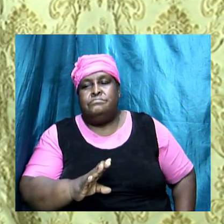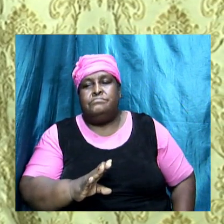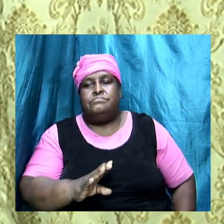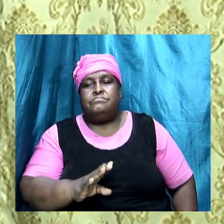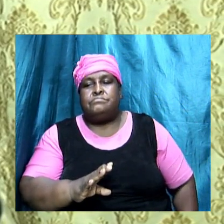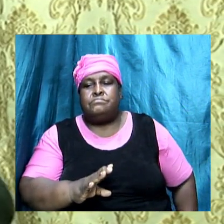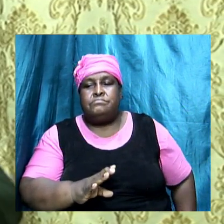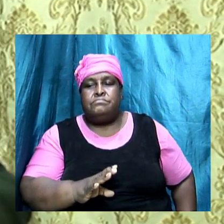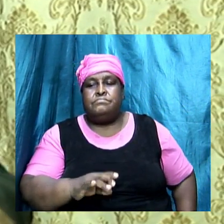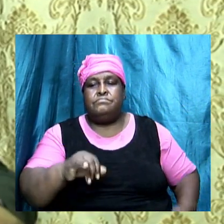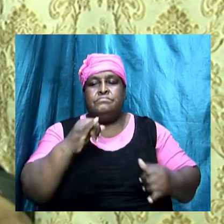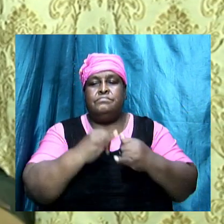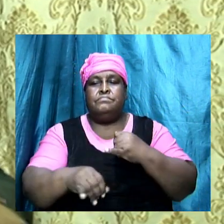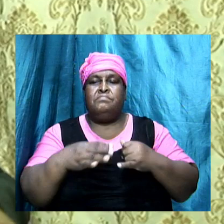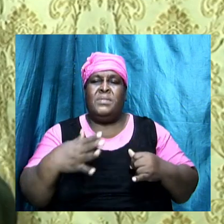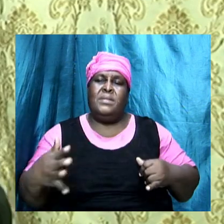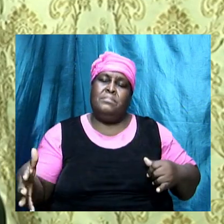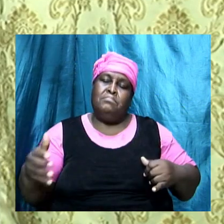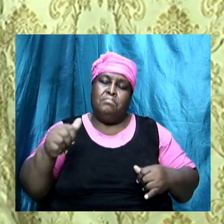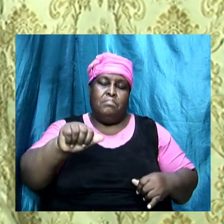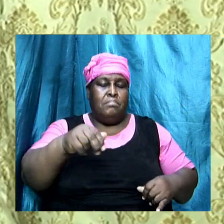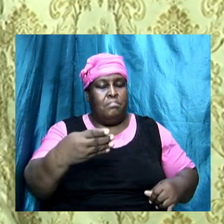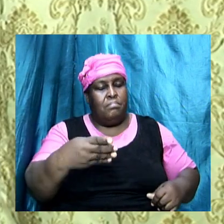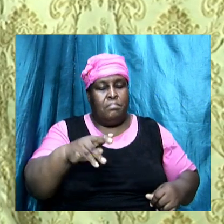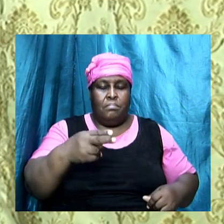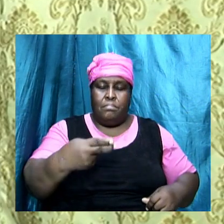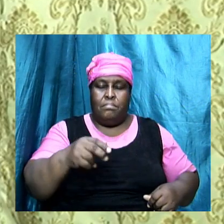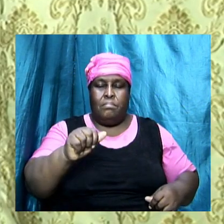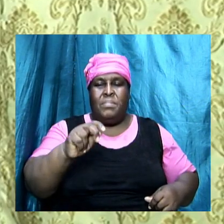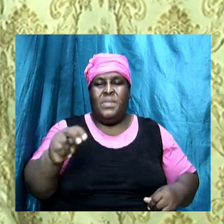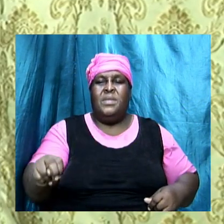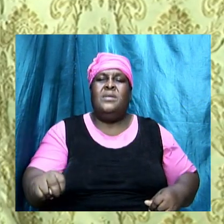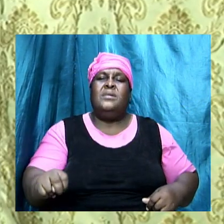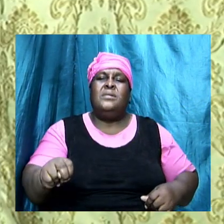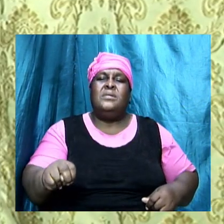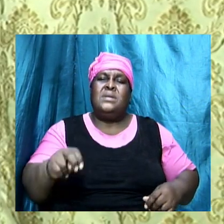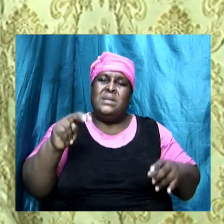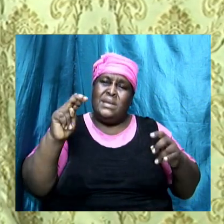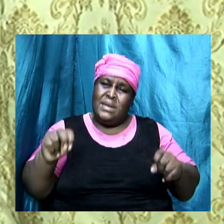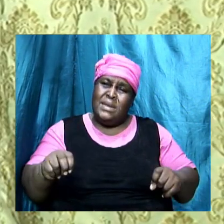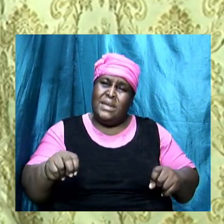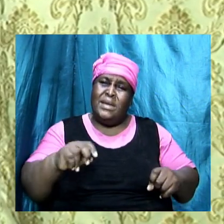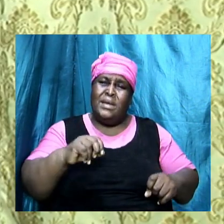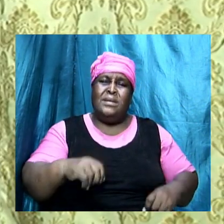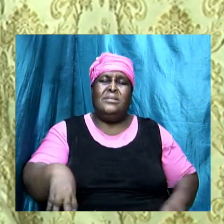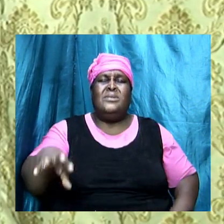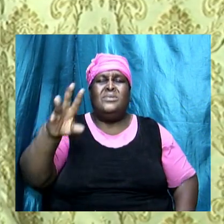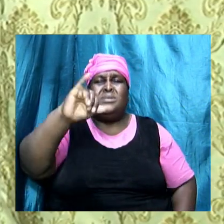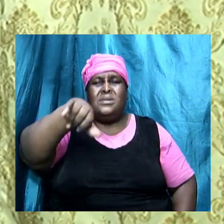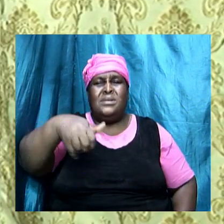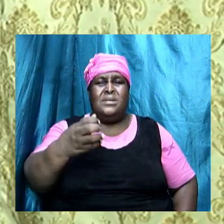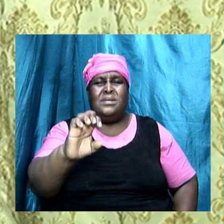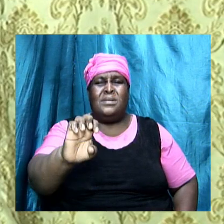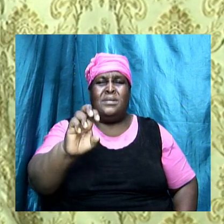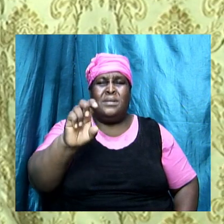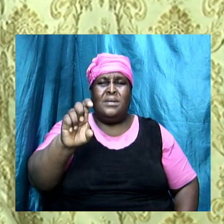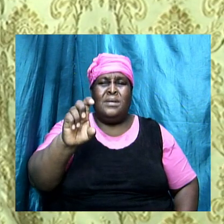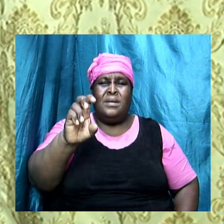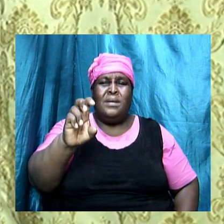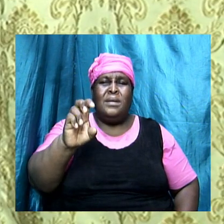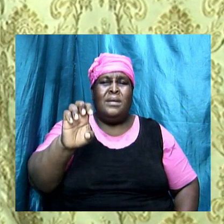the last thing that Ahab needed was a Jezebel she brought out the worst in him